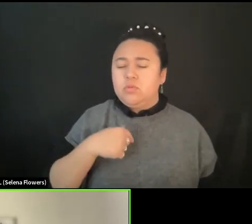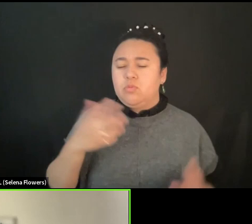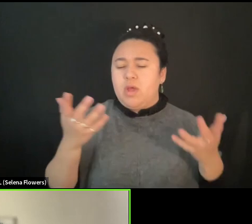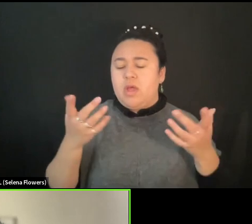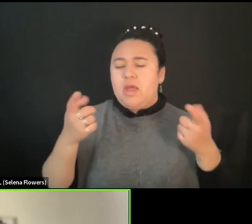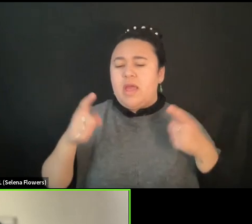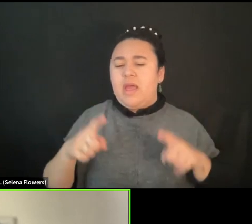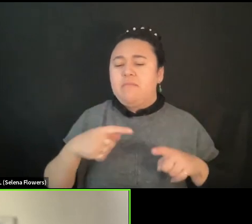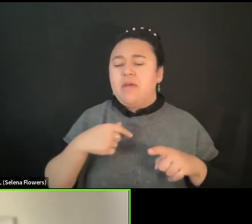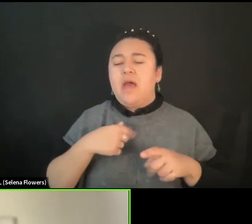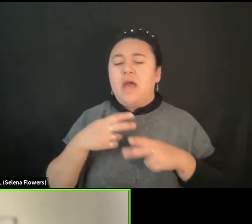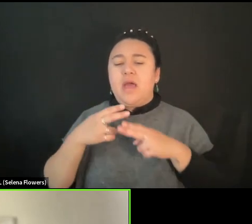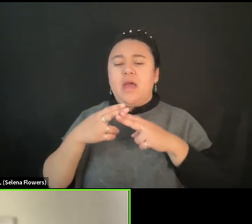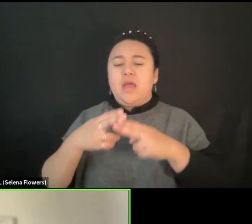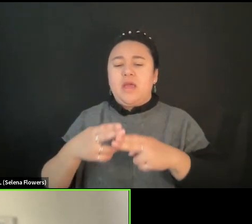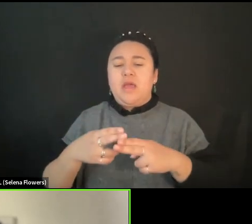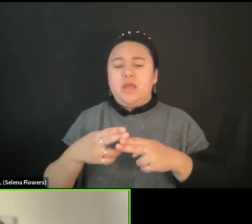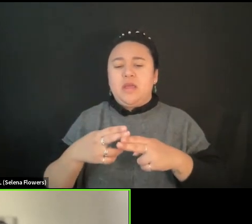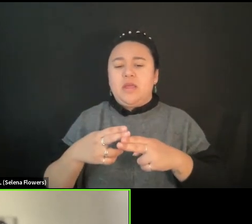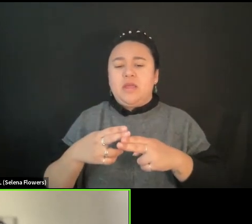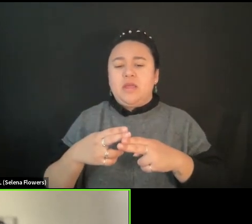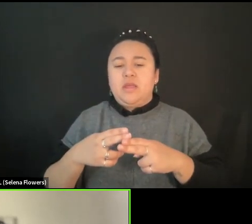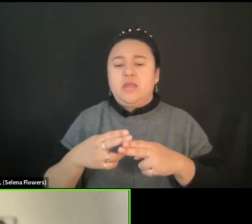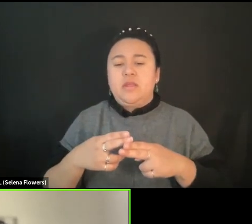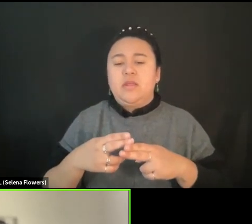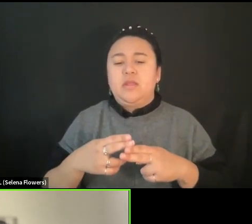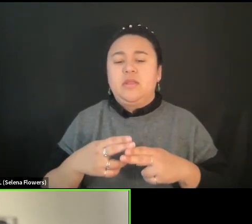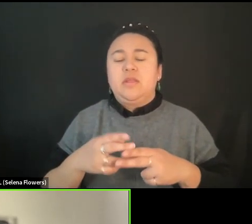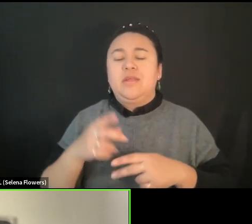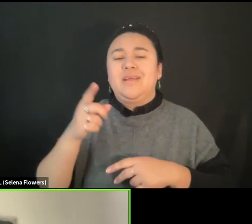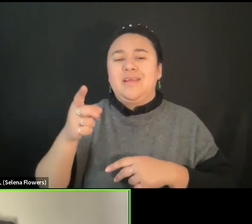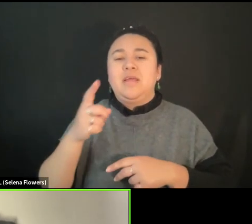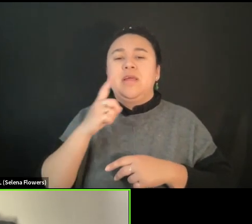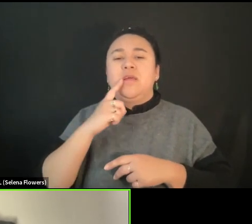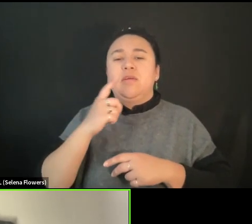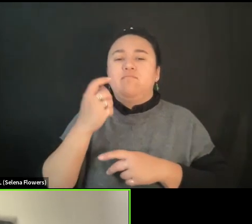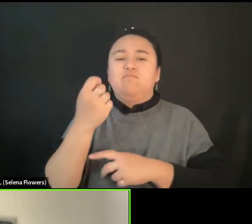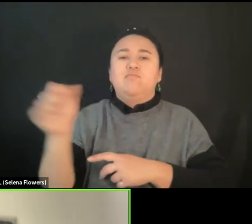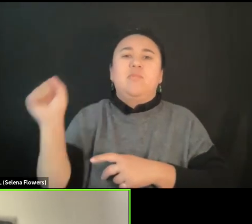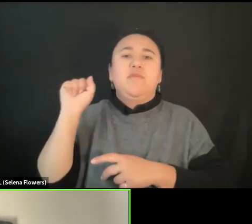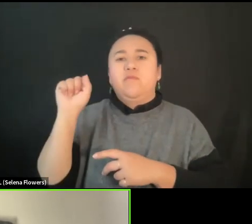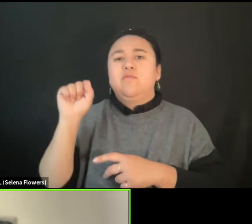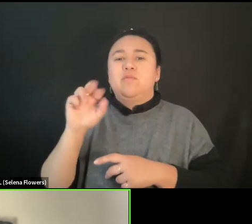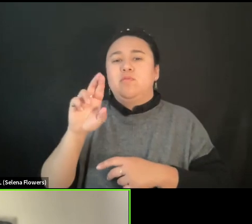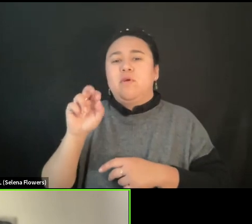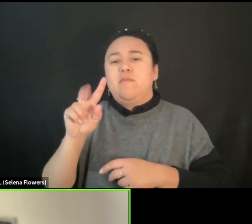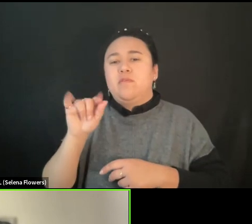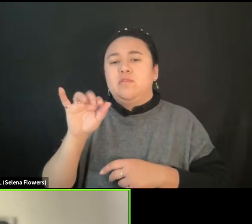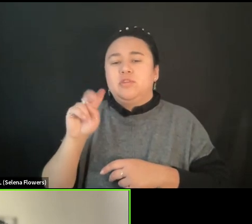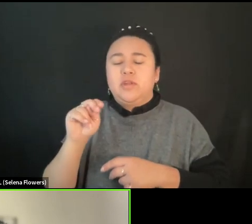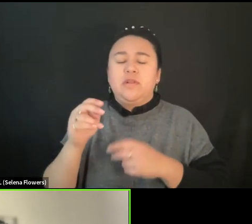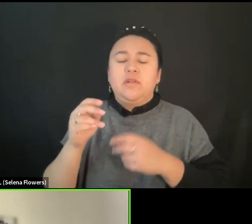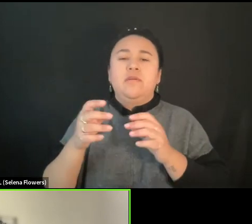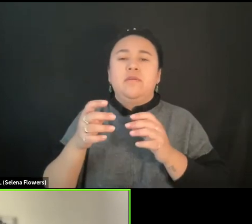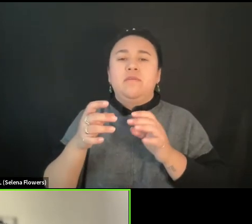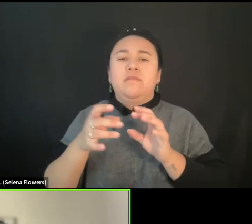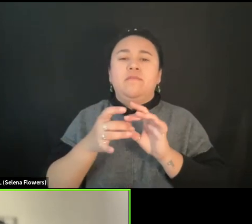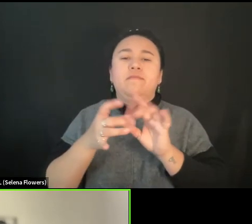to call Jina uprising or Jina revolution or woman life freedom movement. There was a manifest